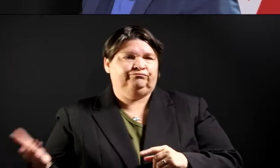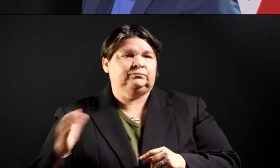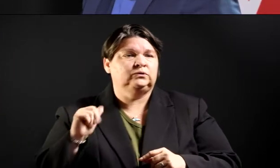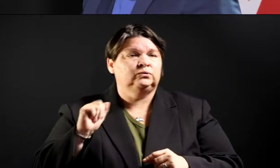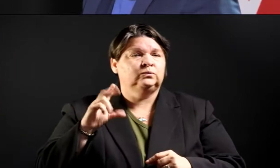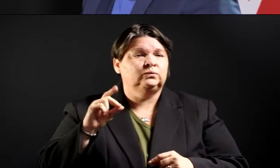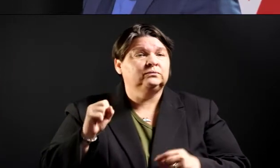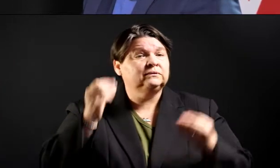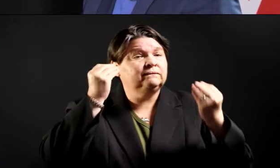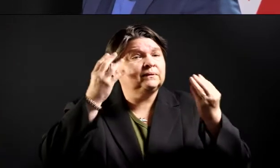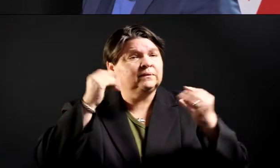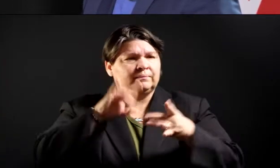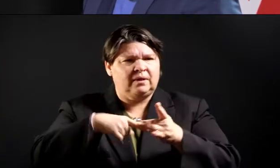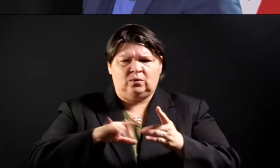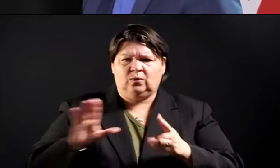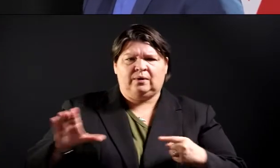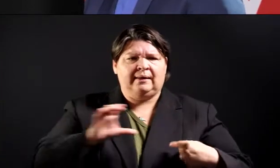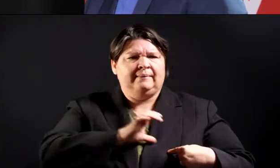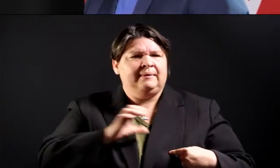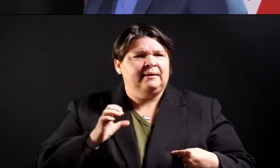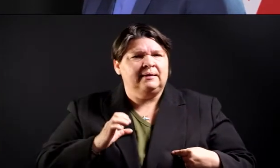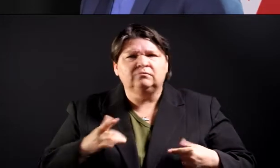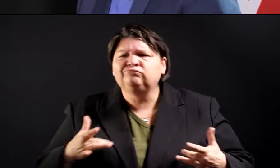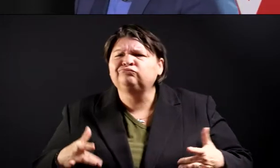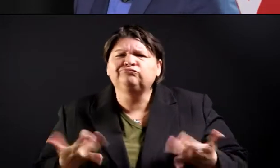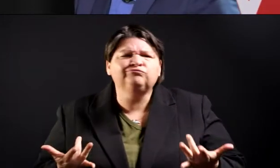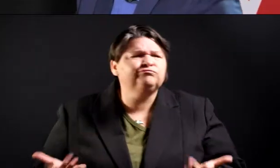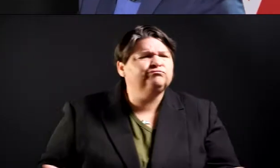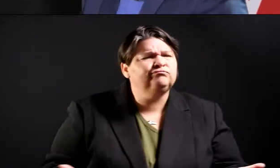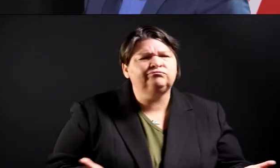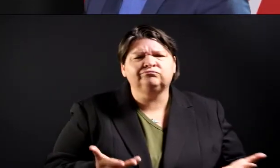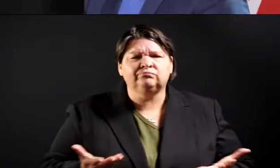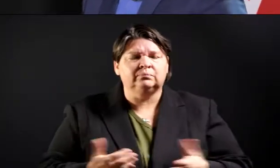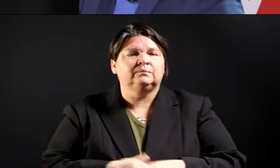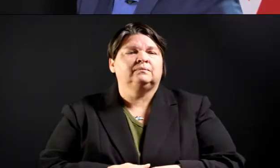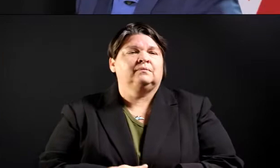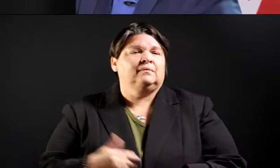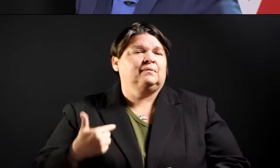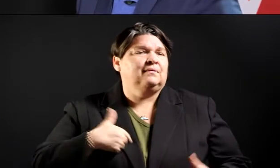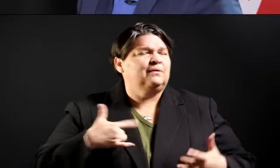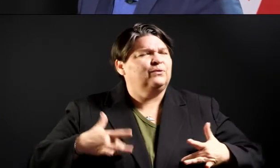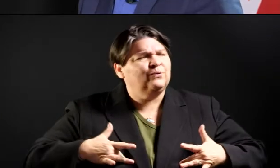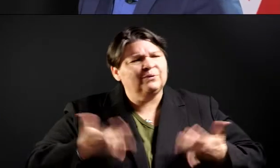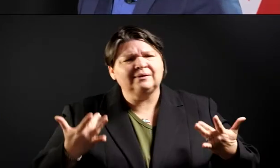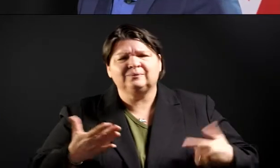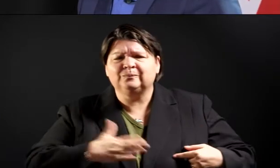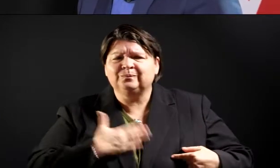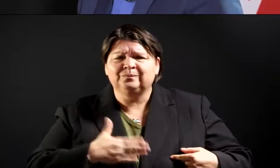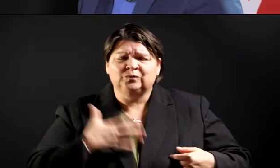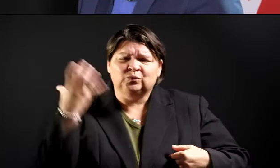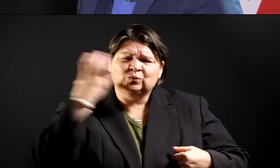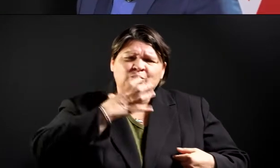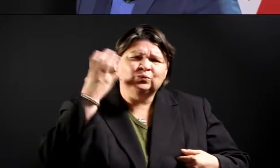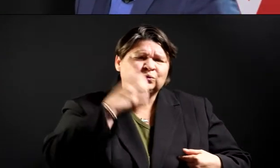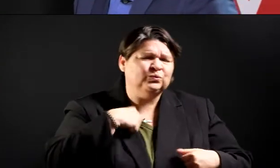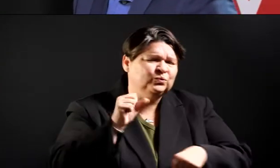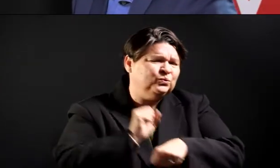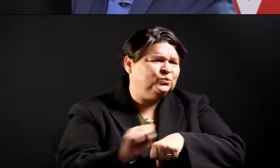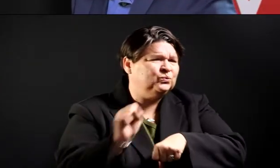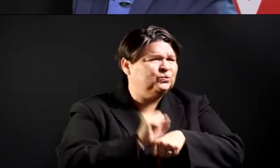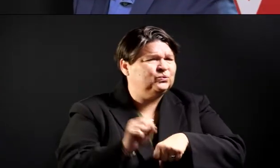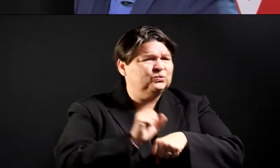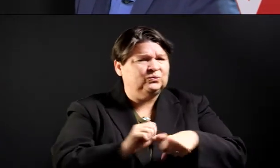up to and what's going on with that committee? Well, I'm happy to say that we've been very hard at work. Our committee is comprised of 14